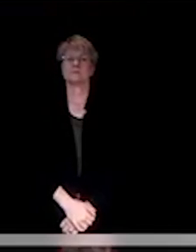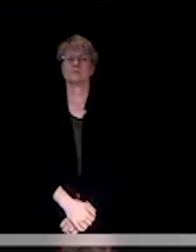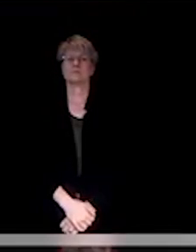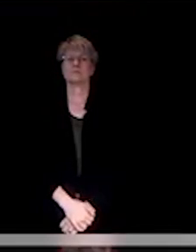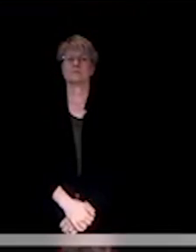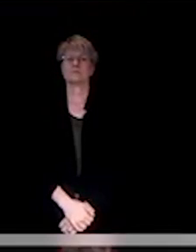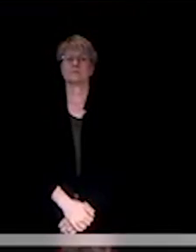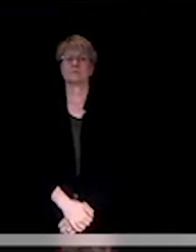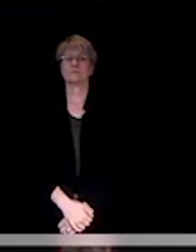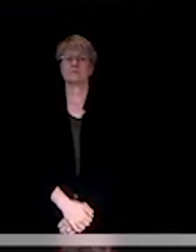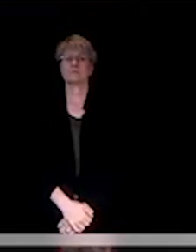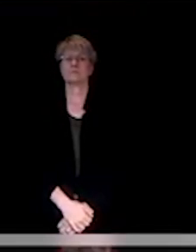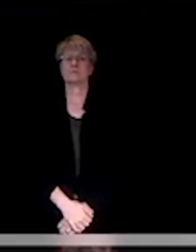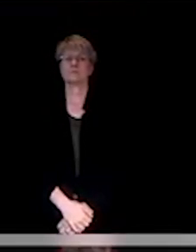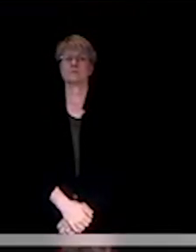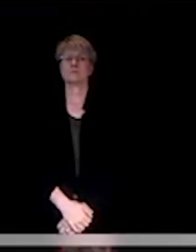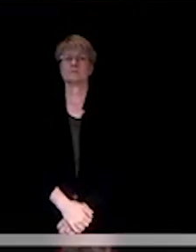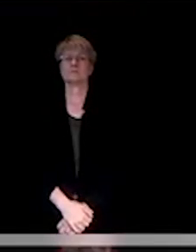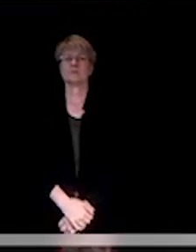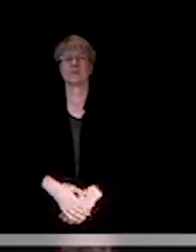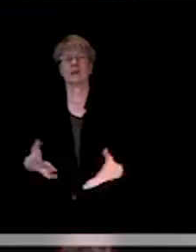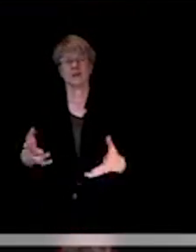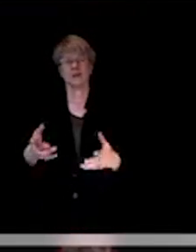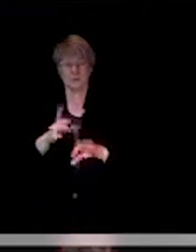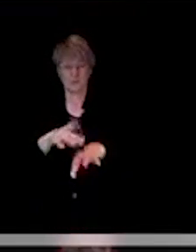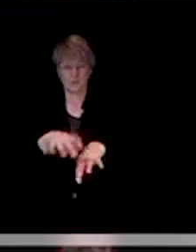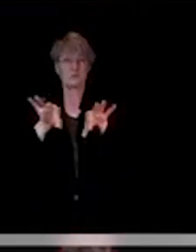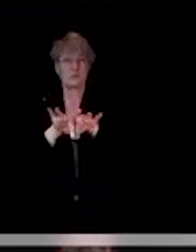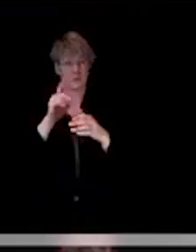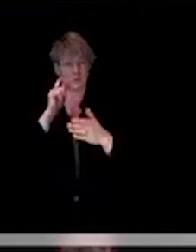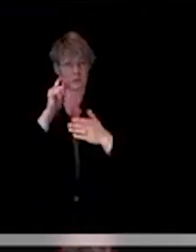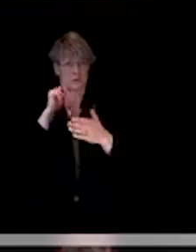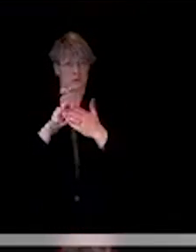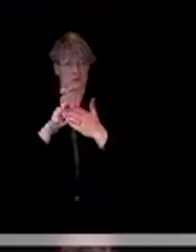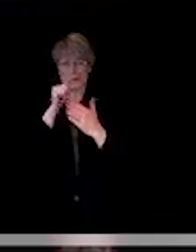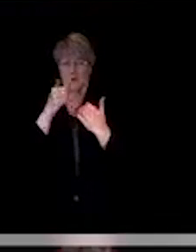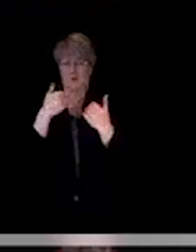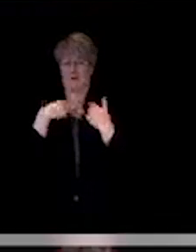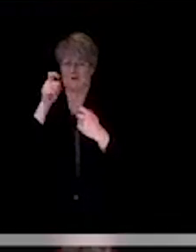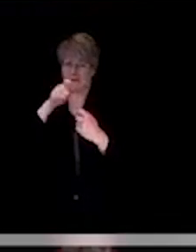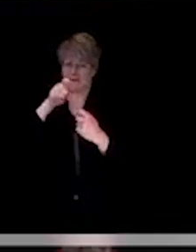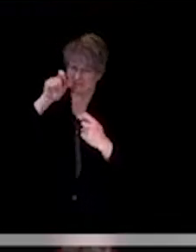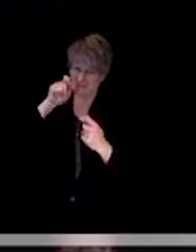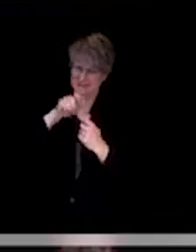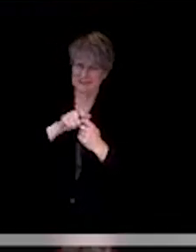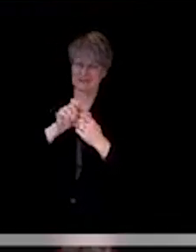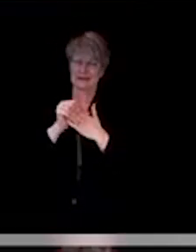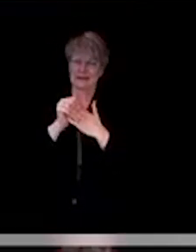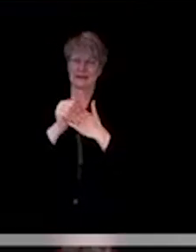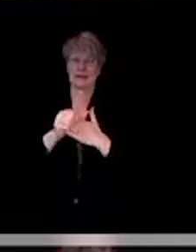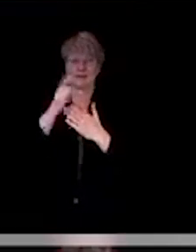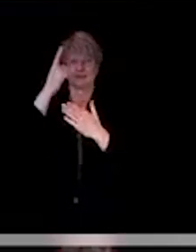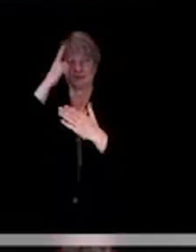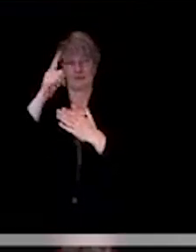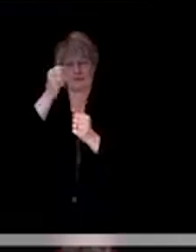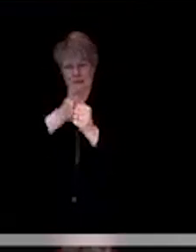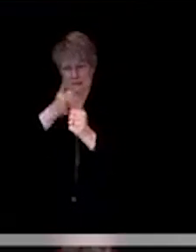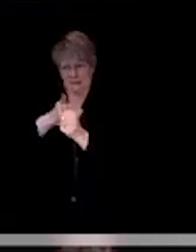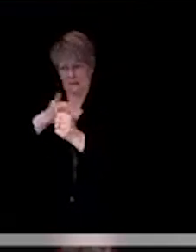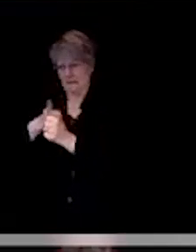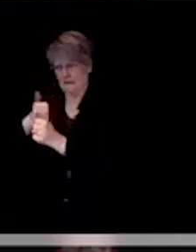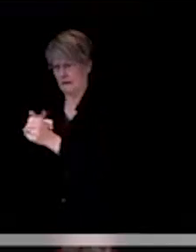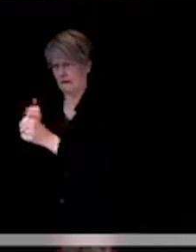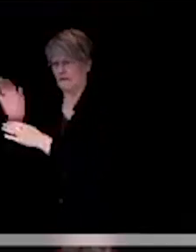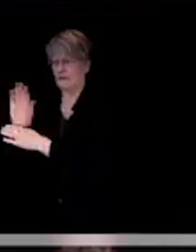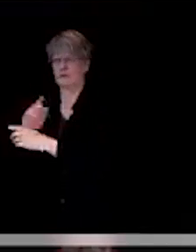exact type of guidance for every type of entity. And there is, there are a couple guidance documents that actually apply to Water Works Park, and we've been working